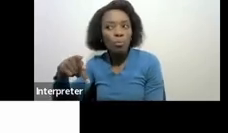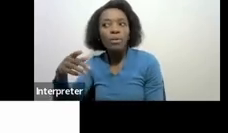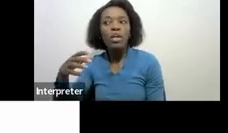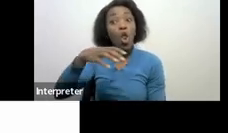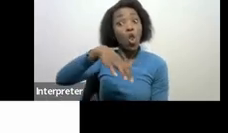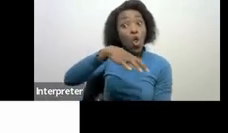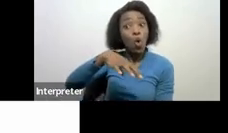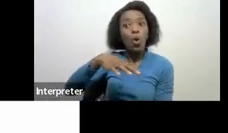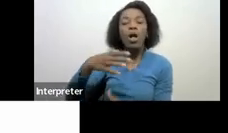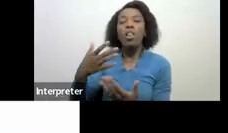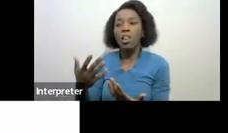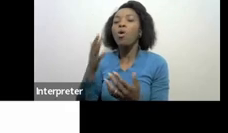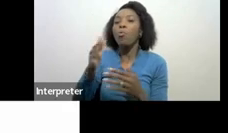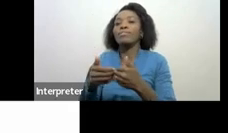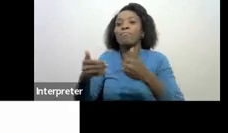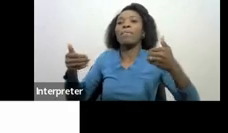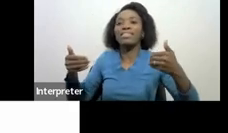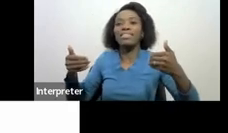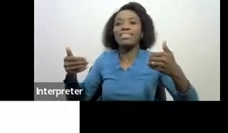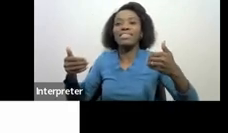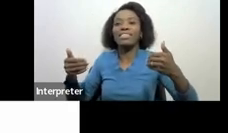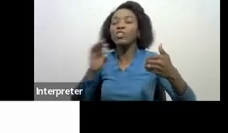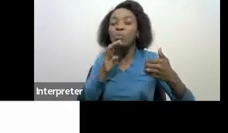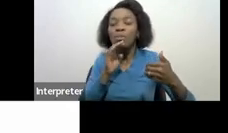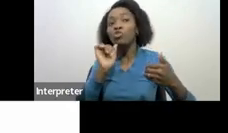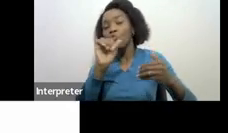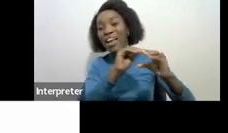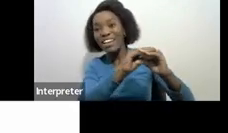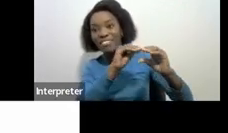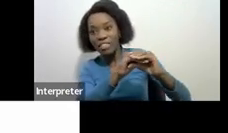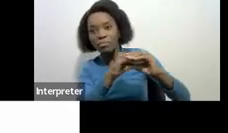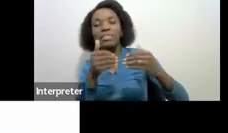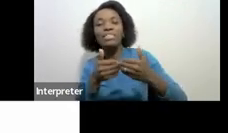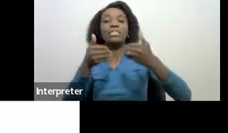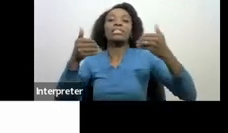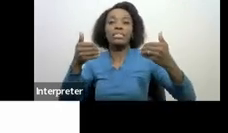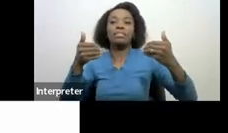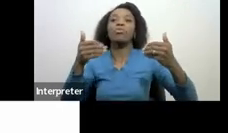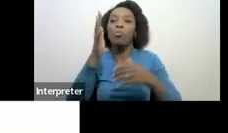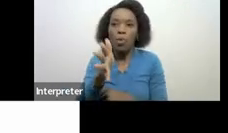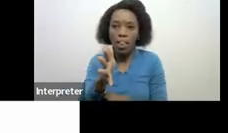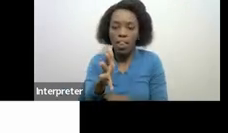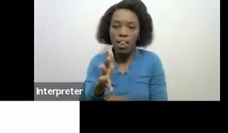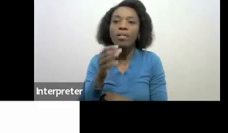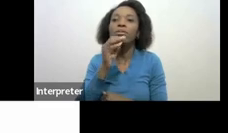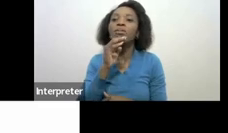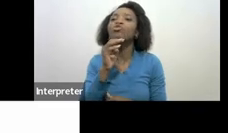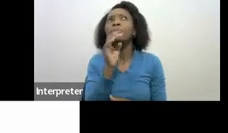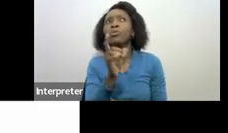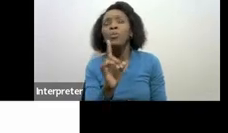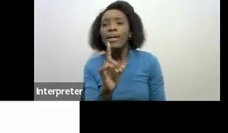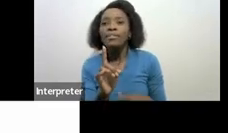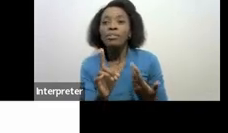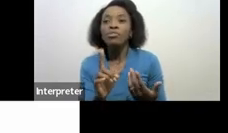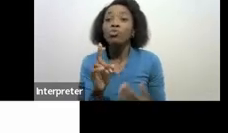which you have we will split your investments into two and into two and it doesn't mean that when we